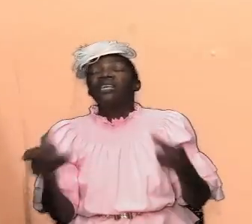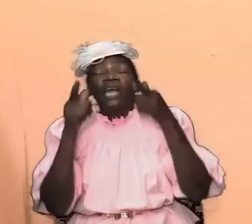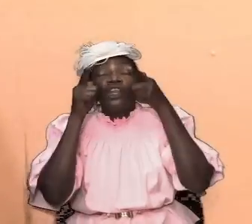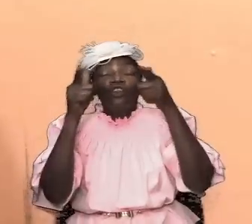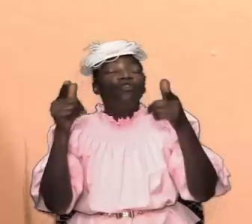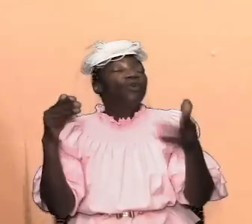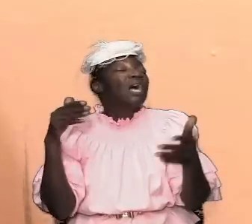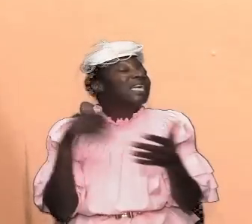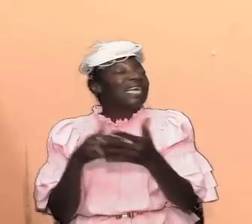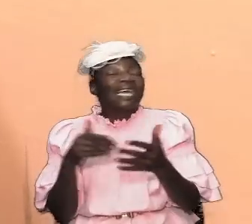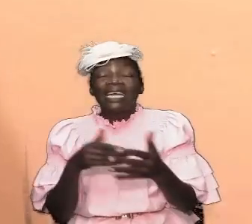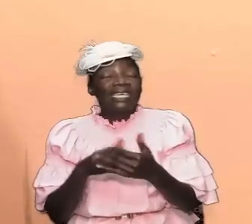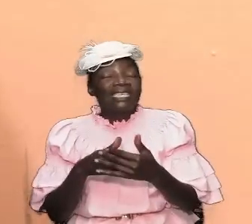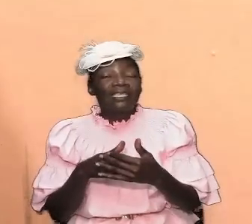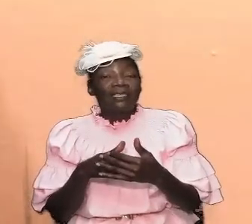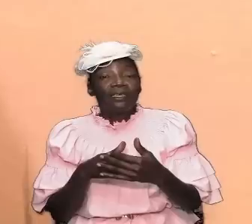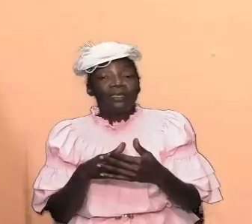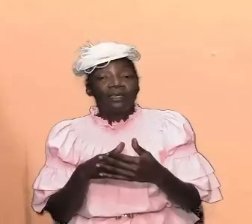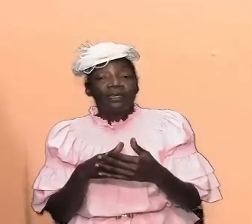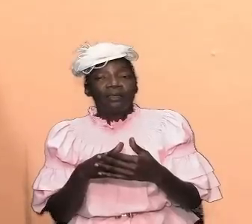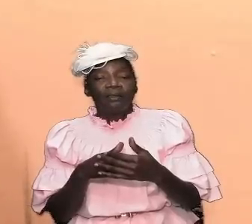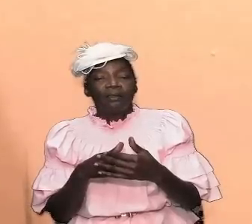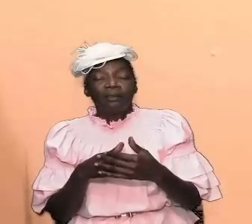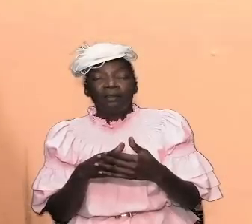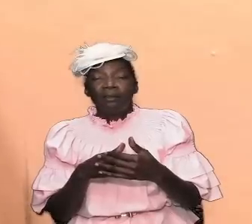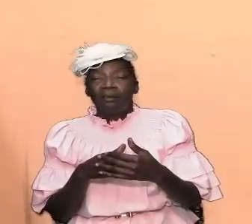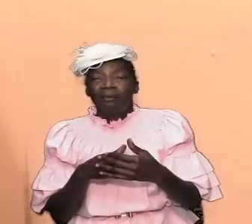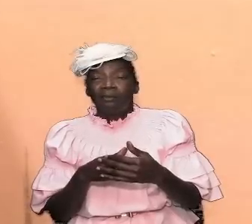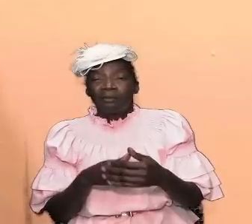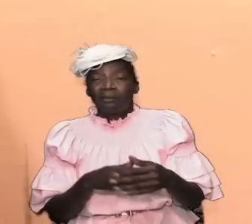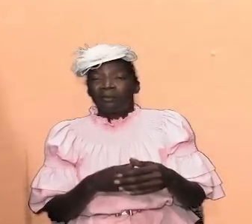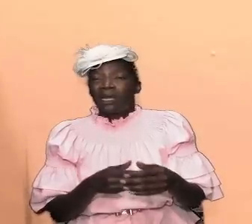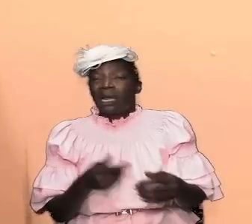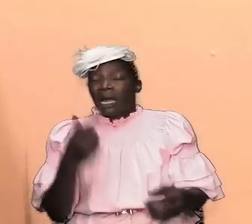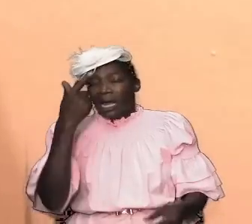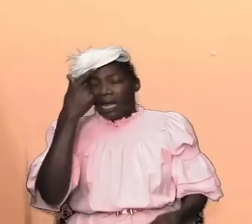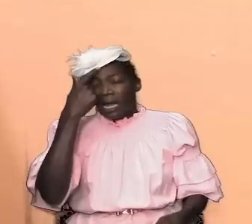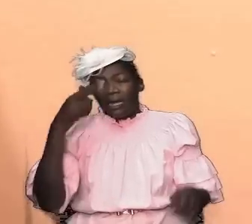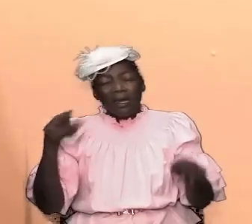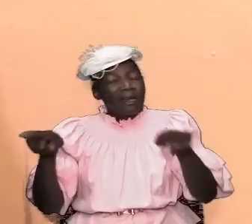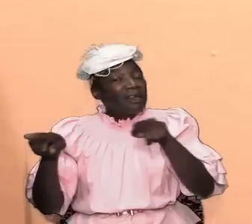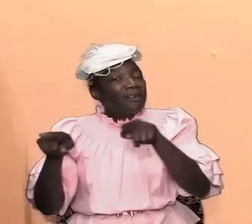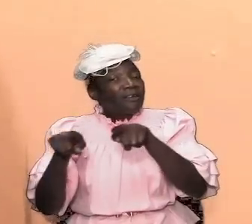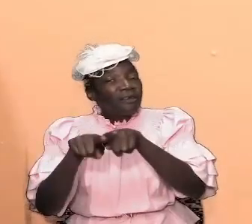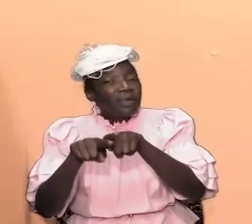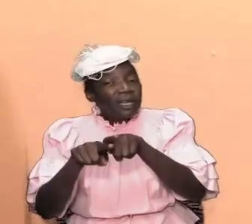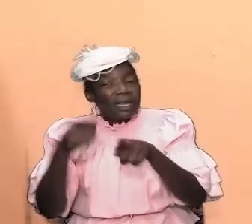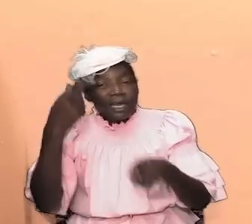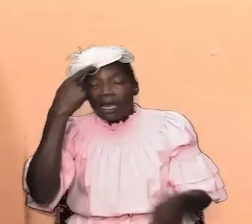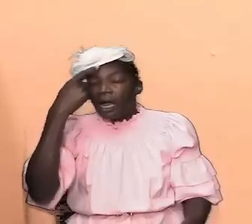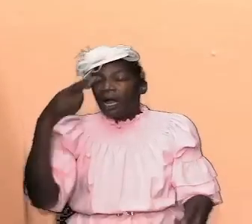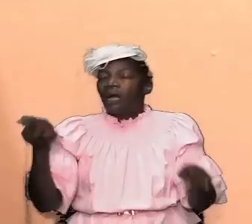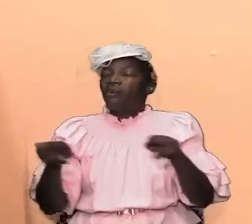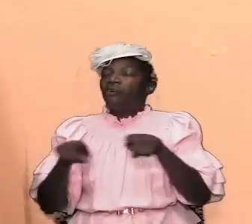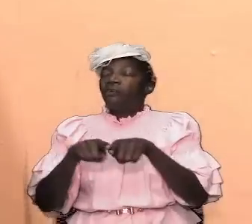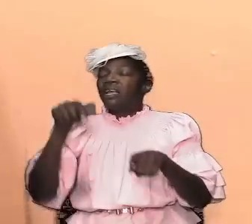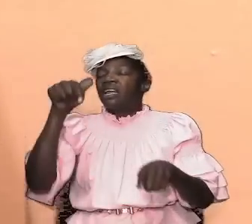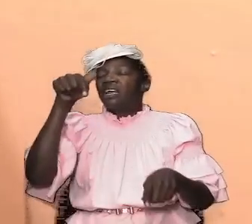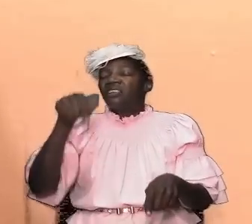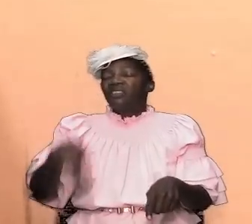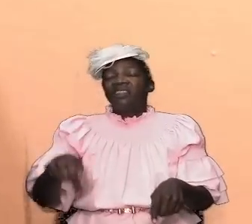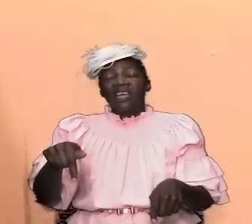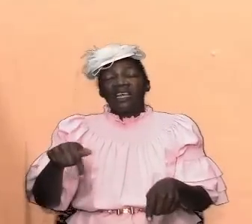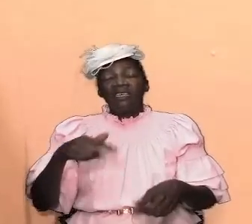again and we can reconfirm confirm and reconfirm that this body